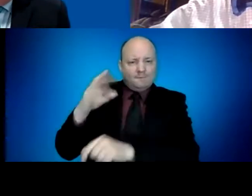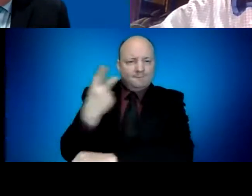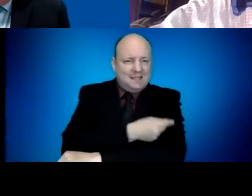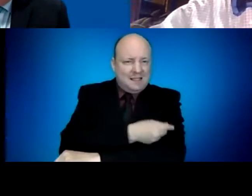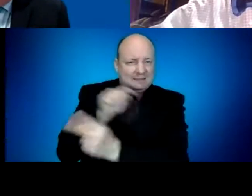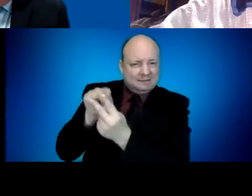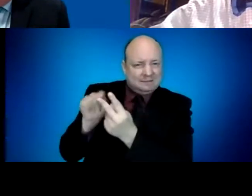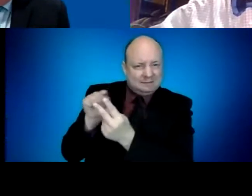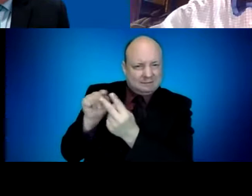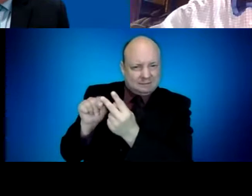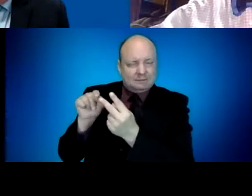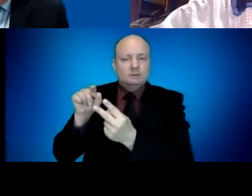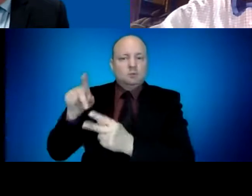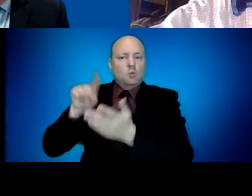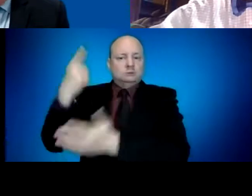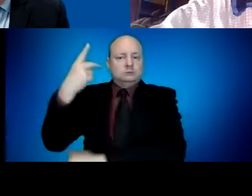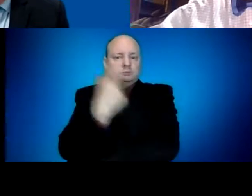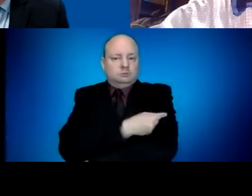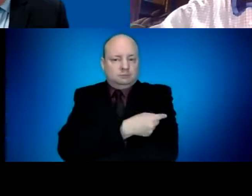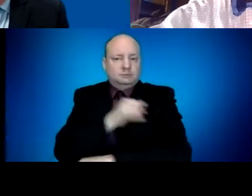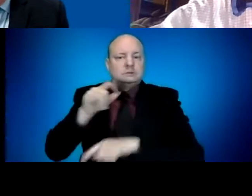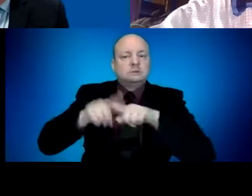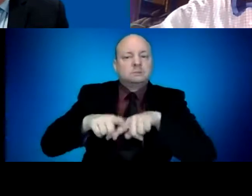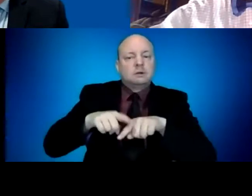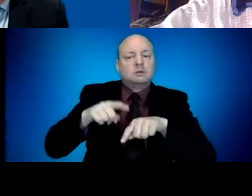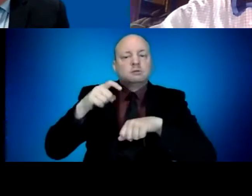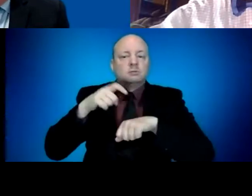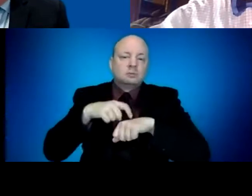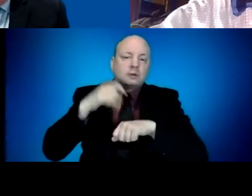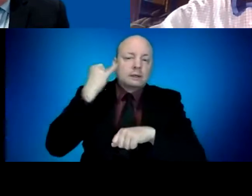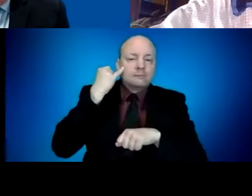rather than a question of whether the supply will materialize or not.